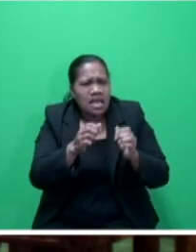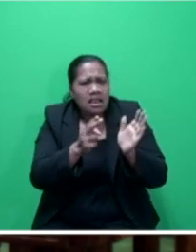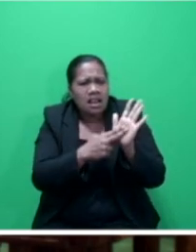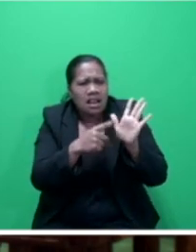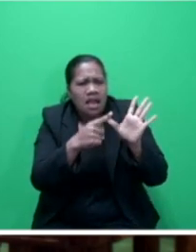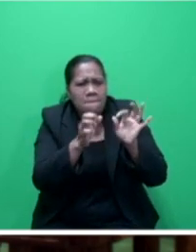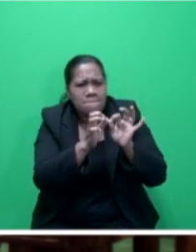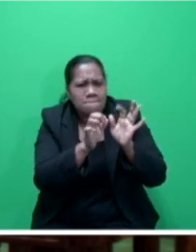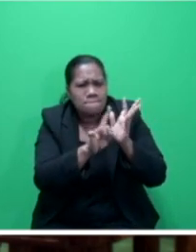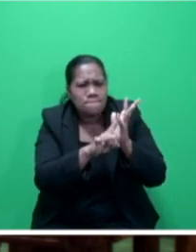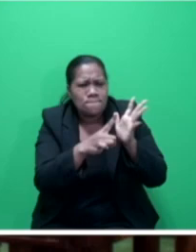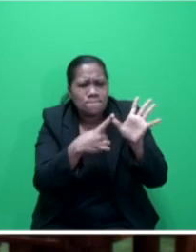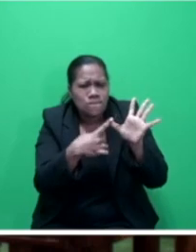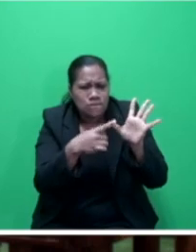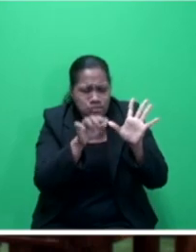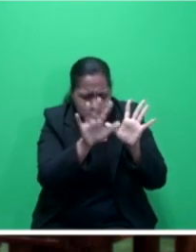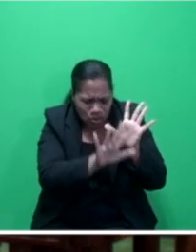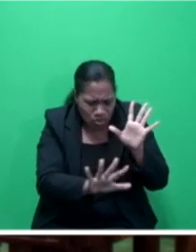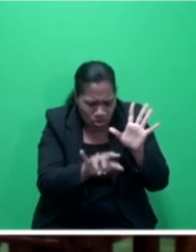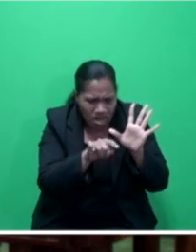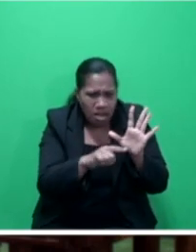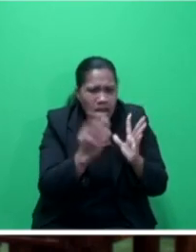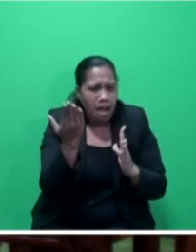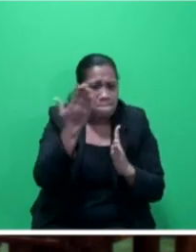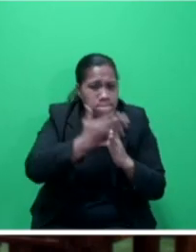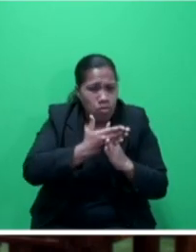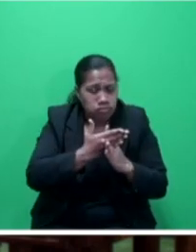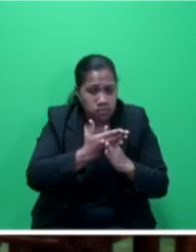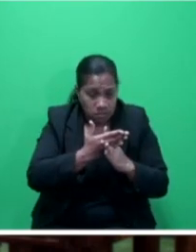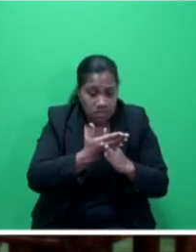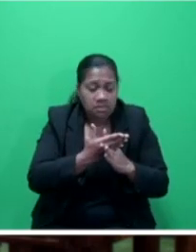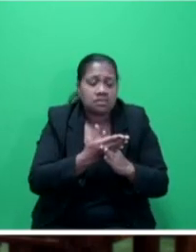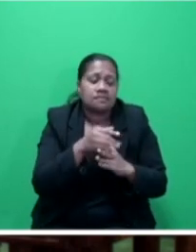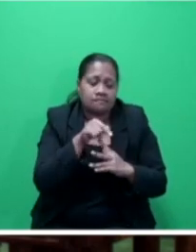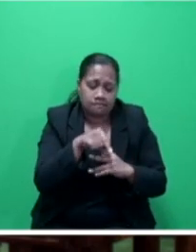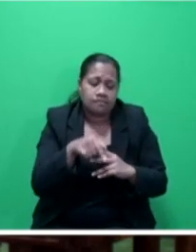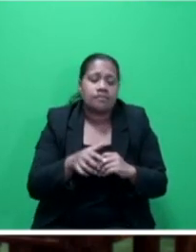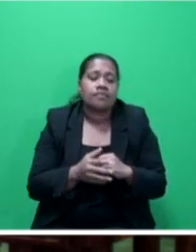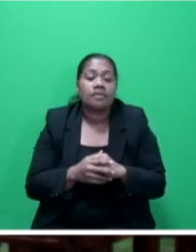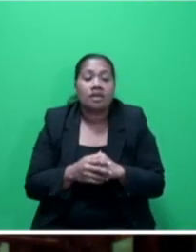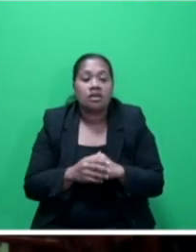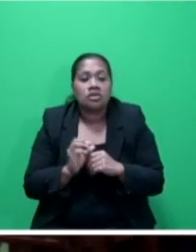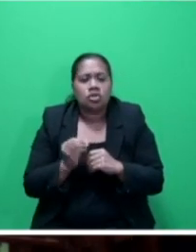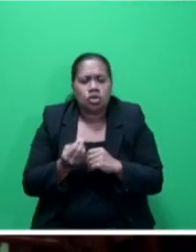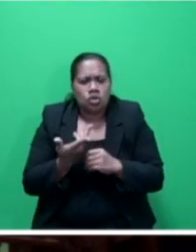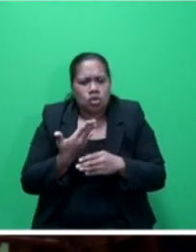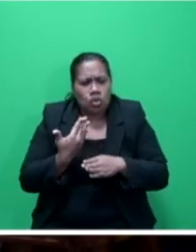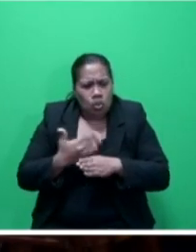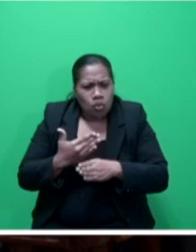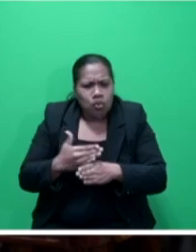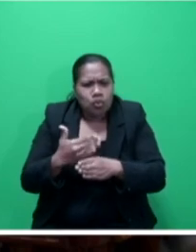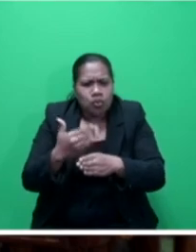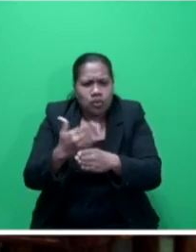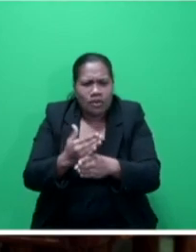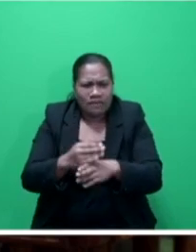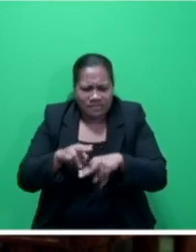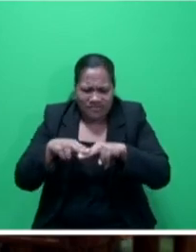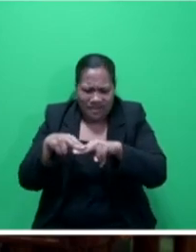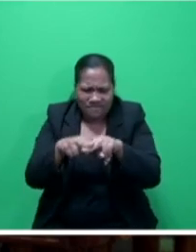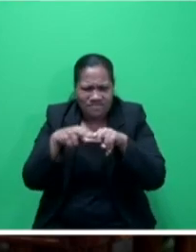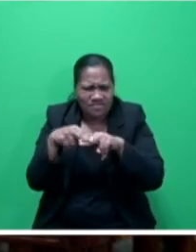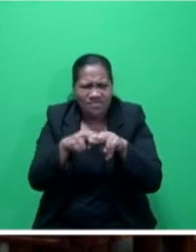has really stretched the work of the Fiji police force.